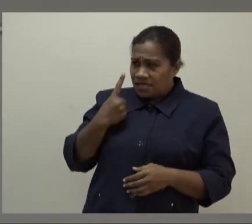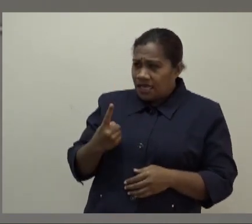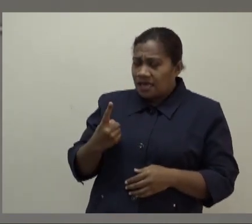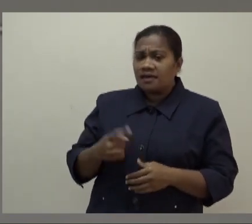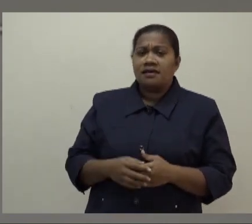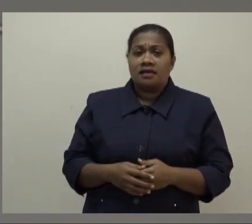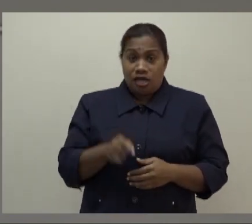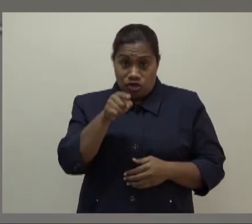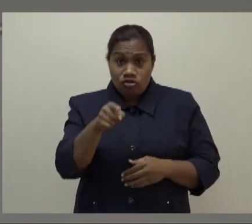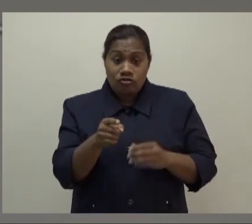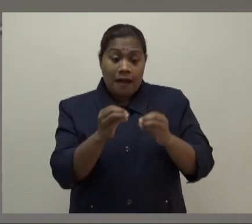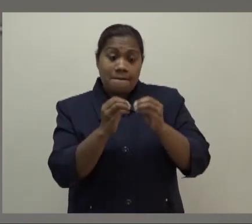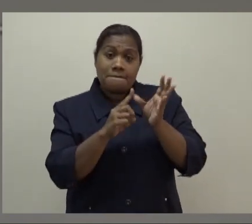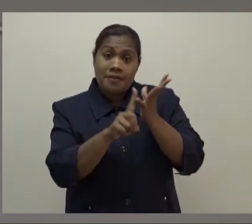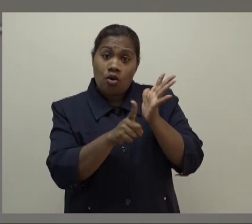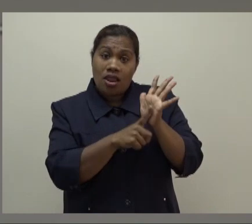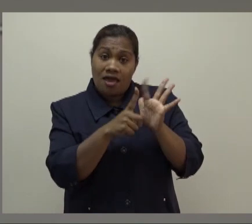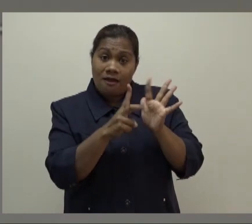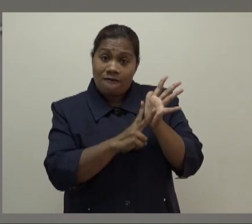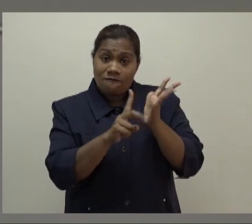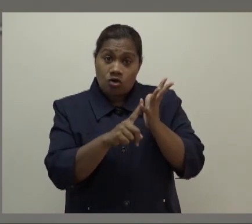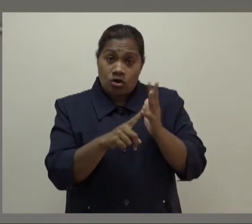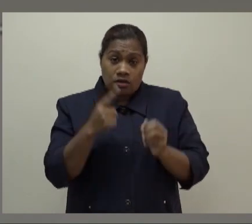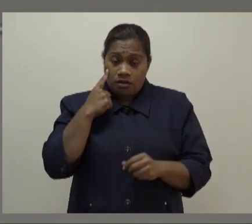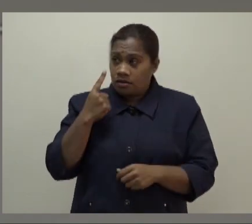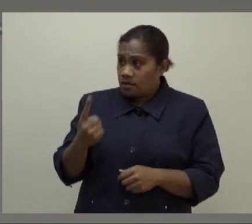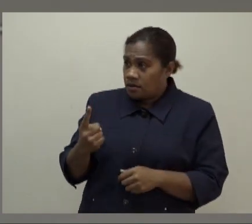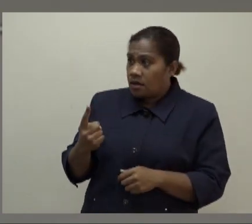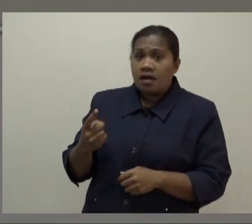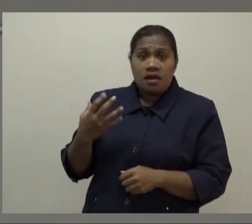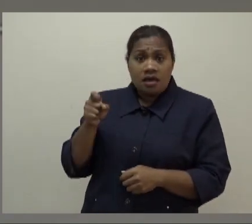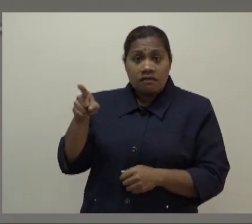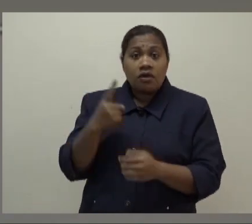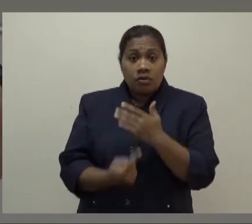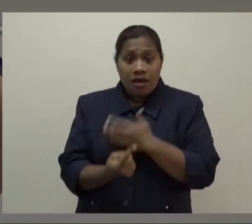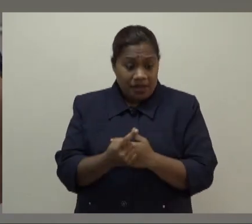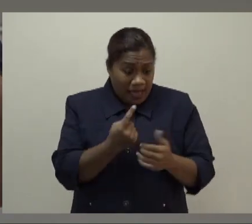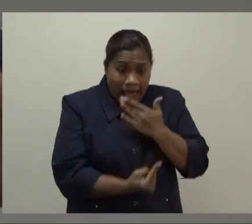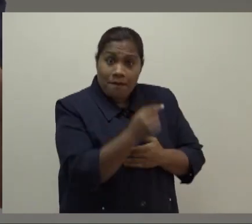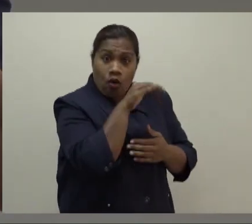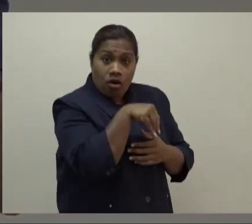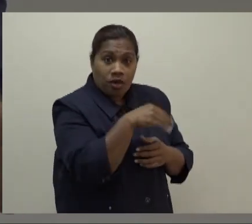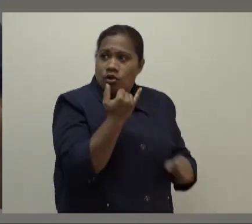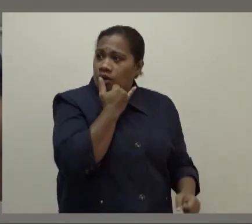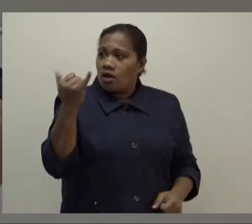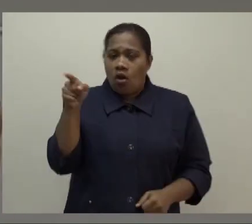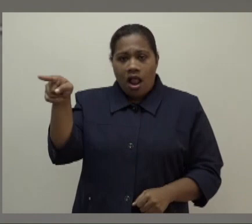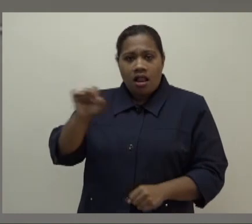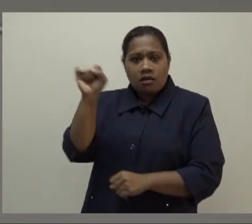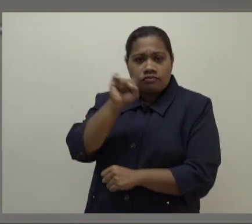you're in the Bale where you see the vehicle going past and need them to act quickly on something that's going on, you'll be able to call the vehicle directly